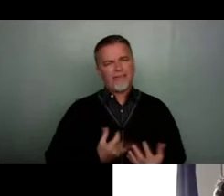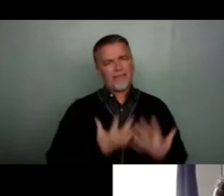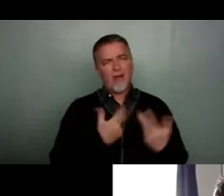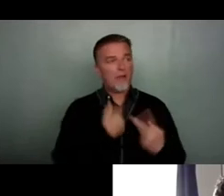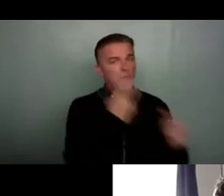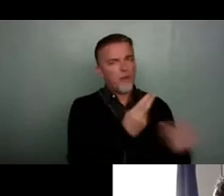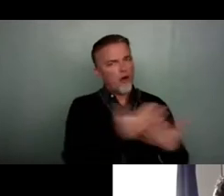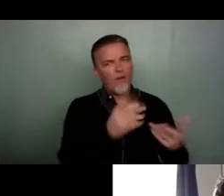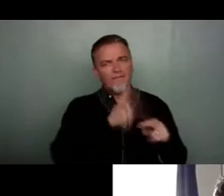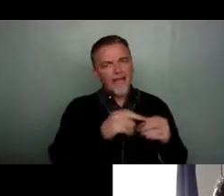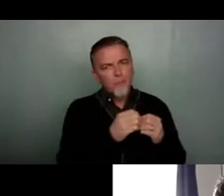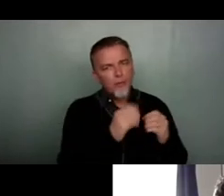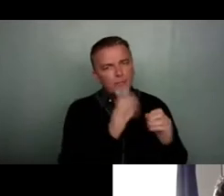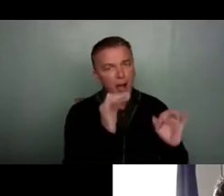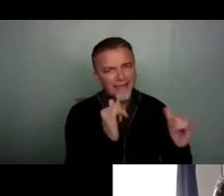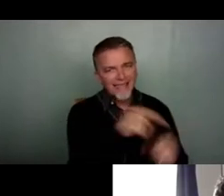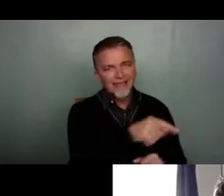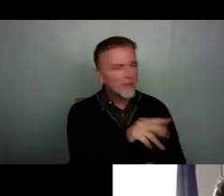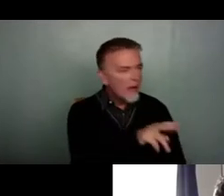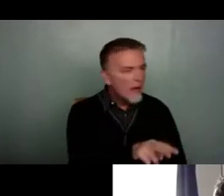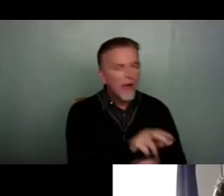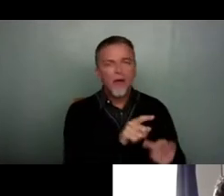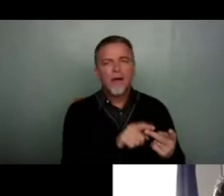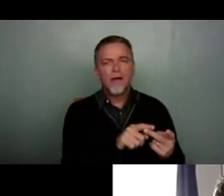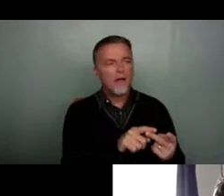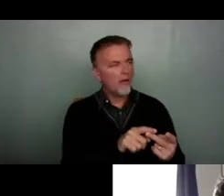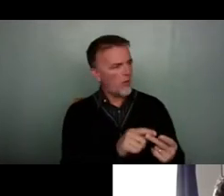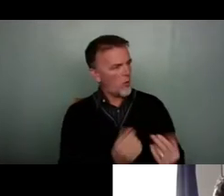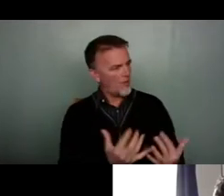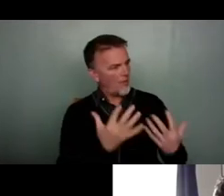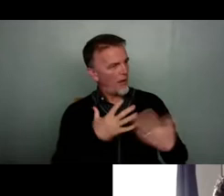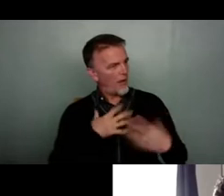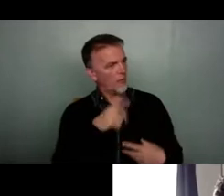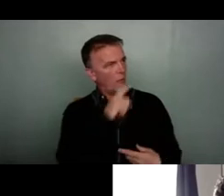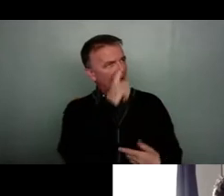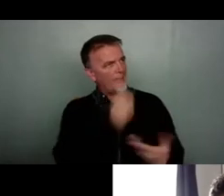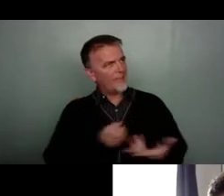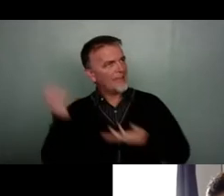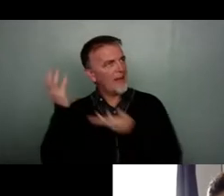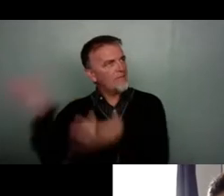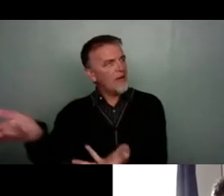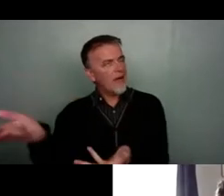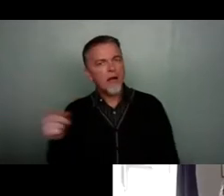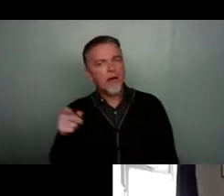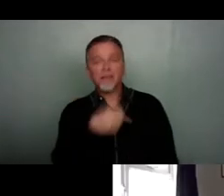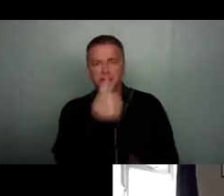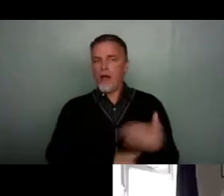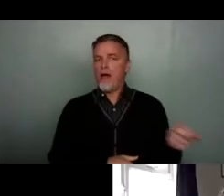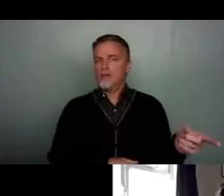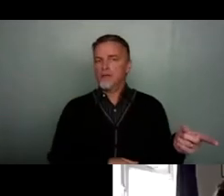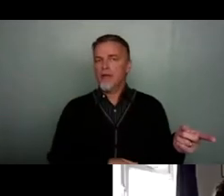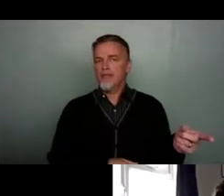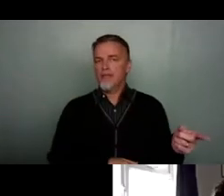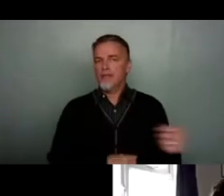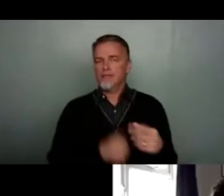of Facebook parties and really inspired by what you could do, what could be delivered so that that was kind of the beginning of of